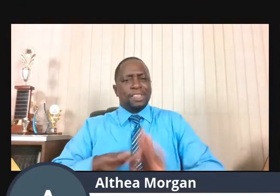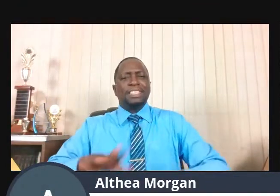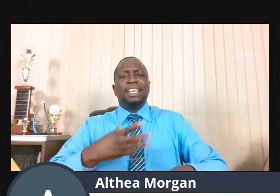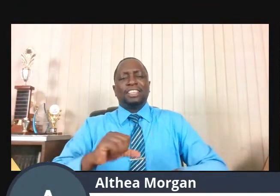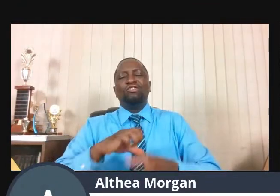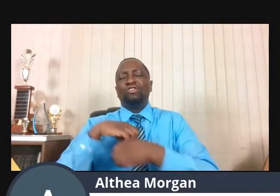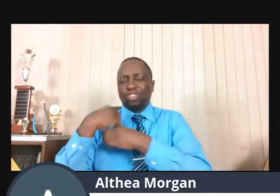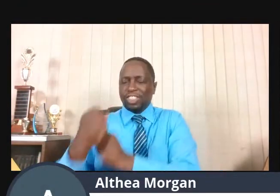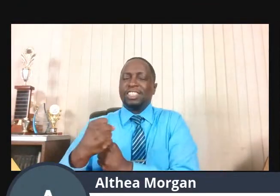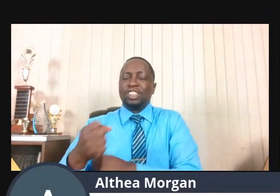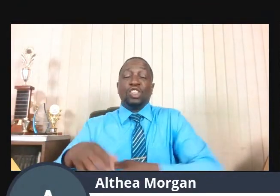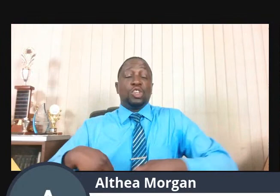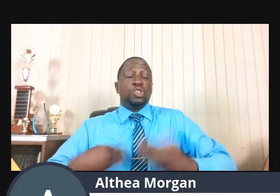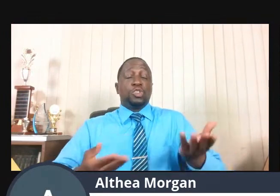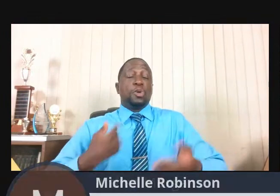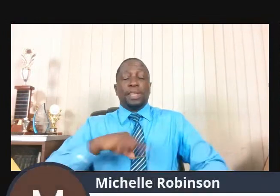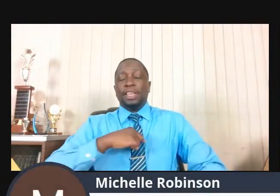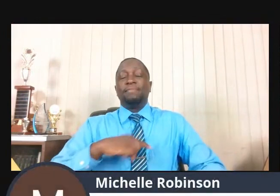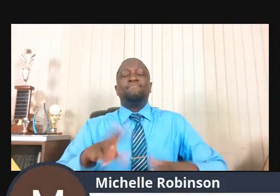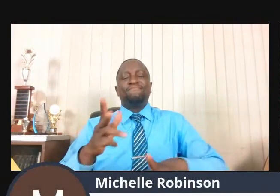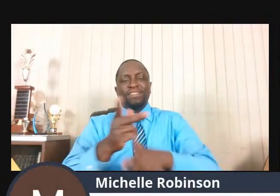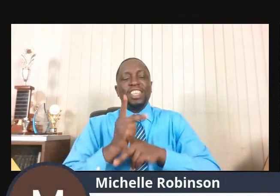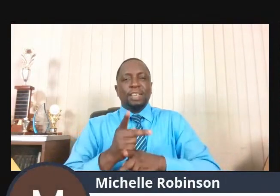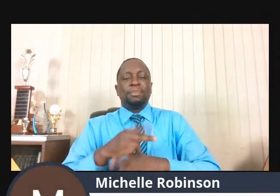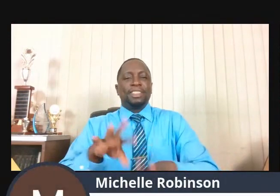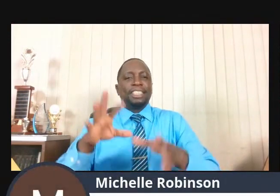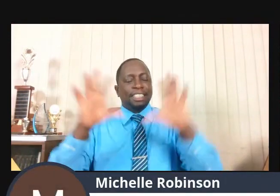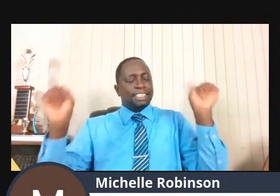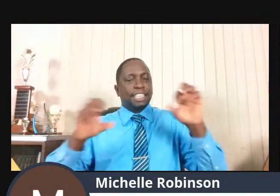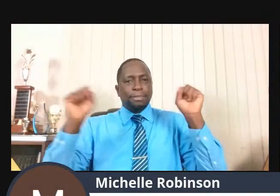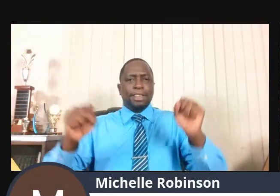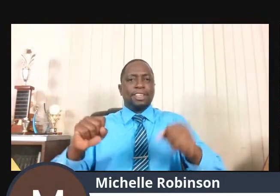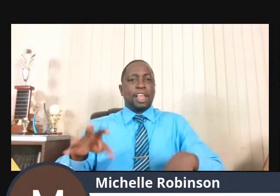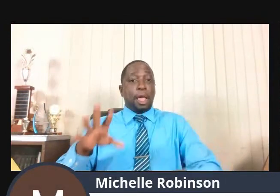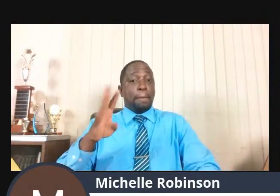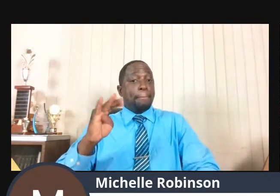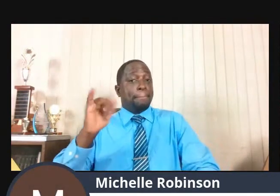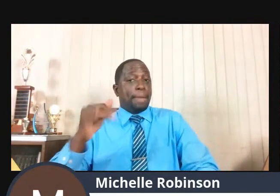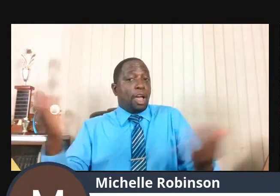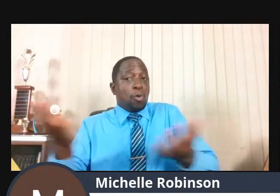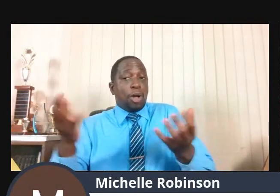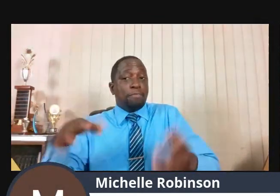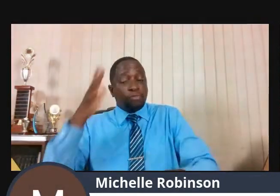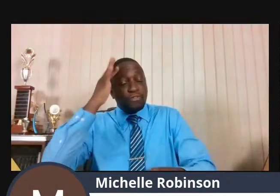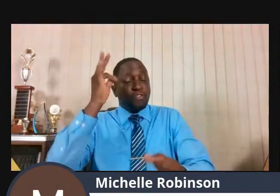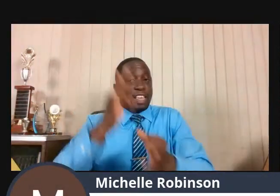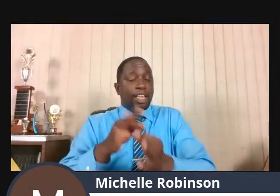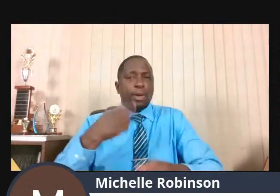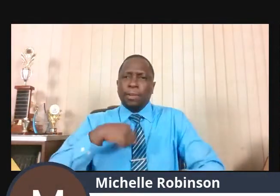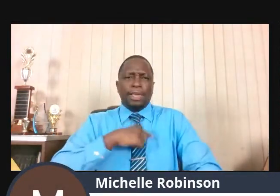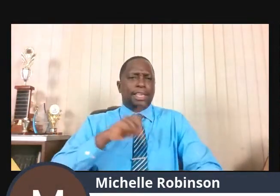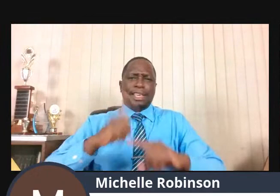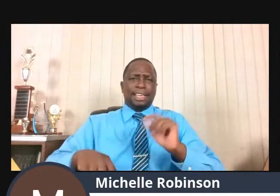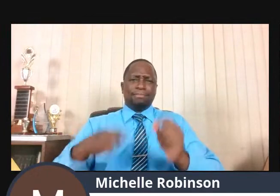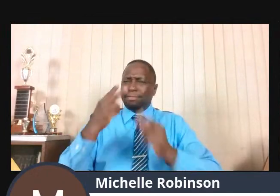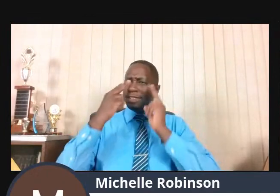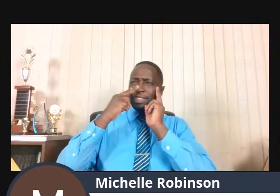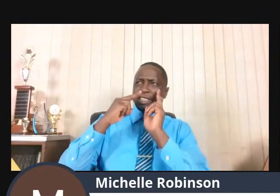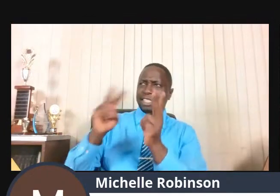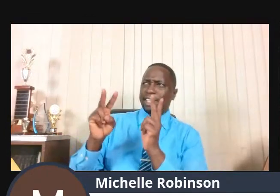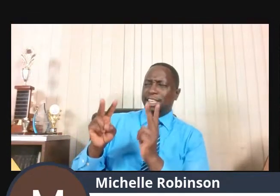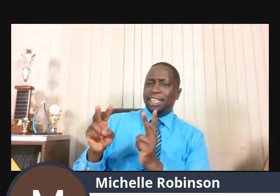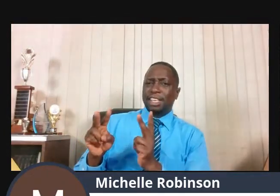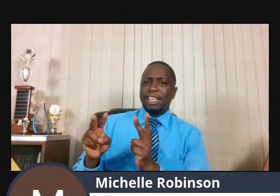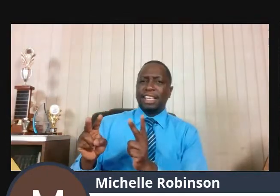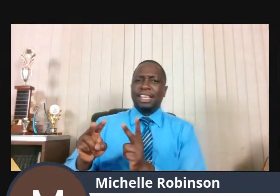so we keep the Sabbath by faith. We can't see the connection. But by faith, we believe